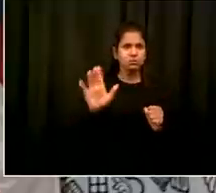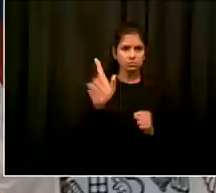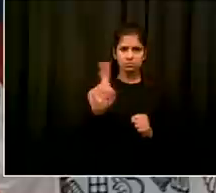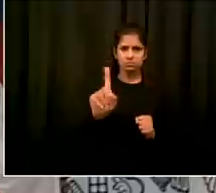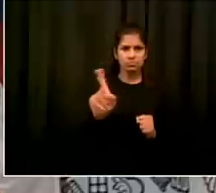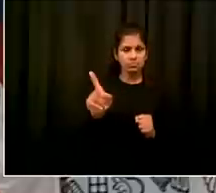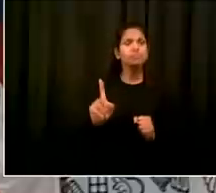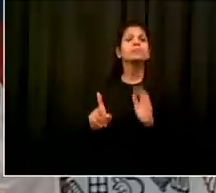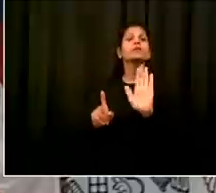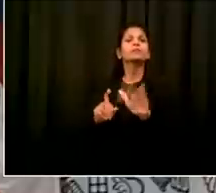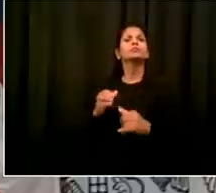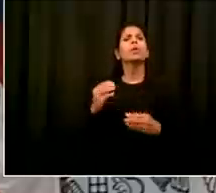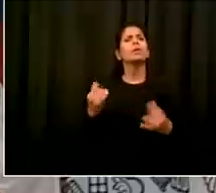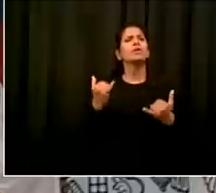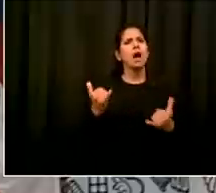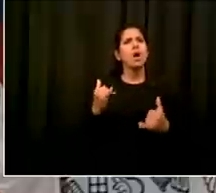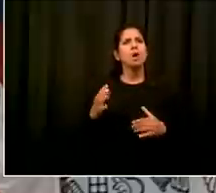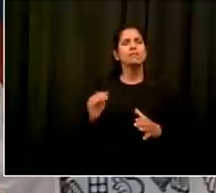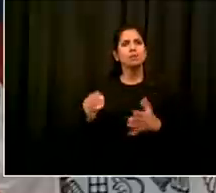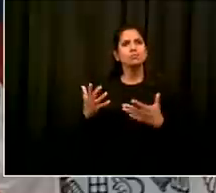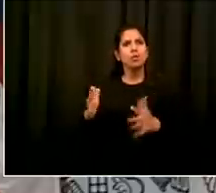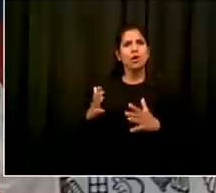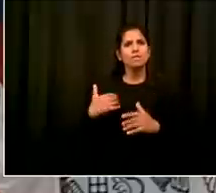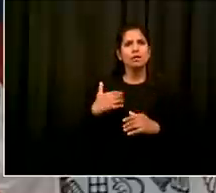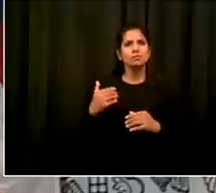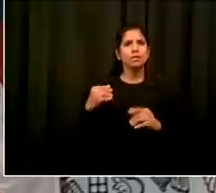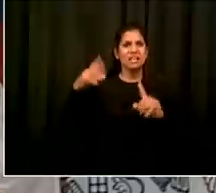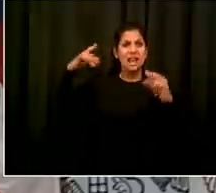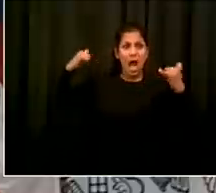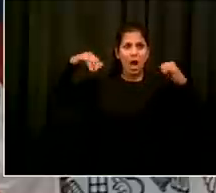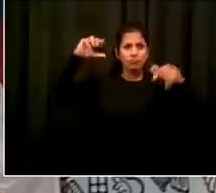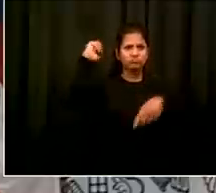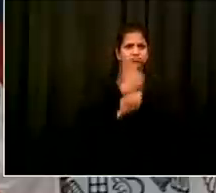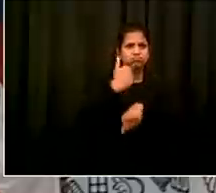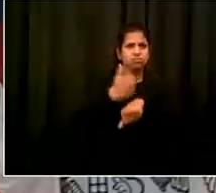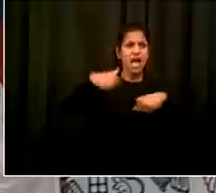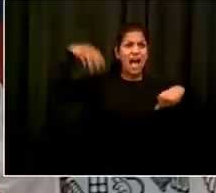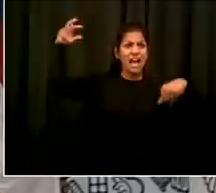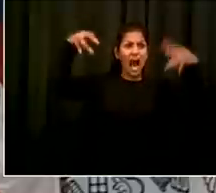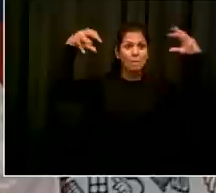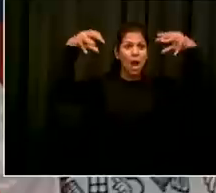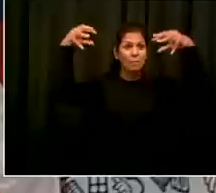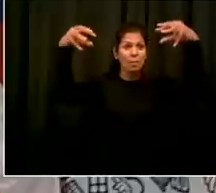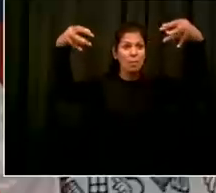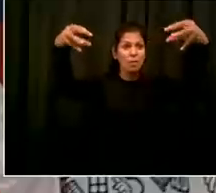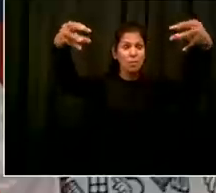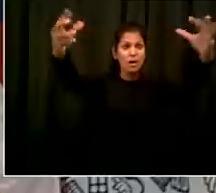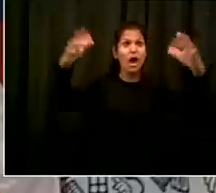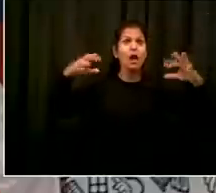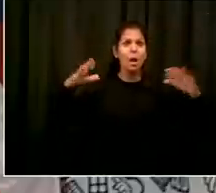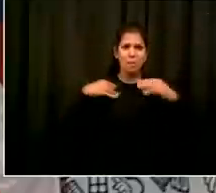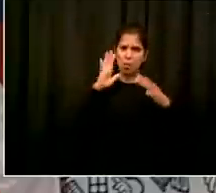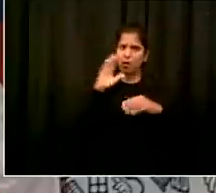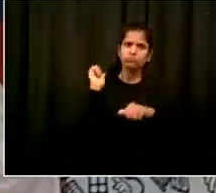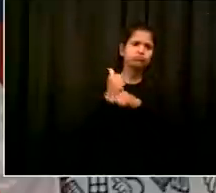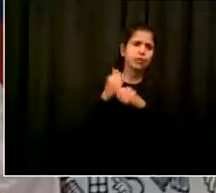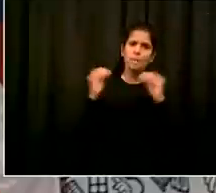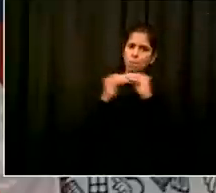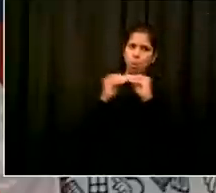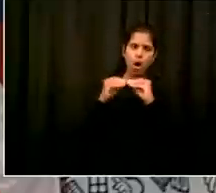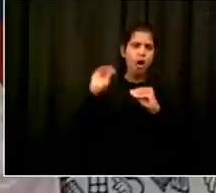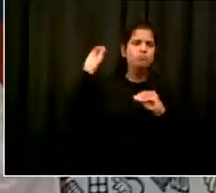overall that's not what i've seen so even though i will acknowledge absolutely i see some of it and we need to crack down on it um